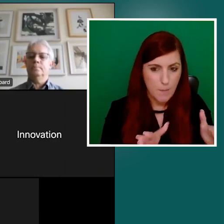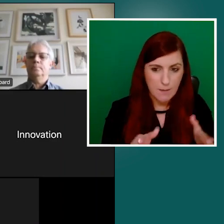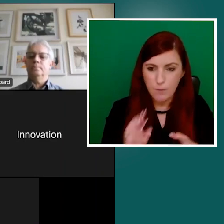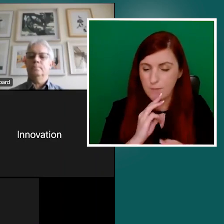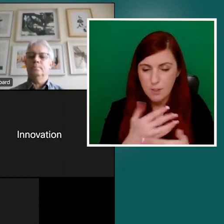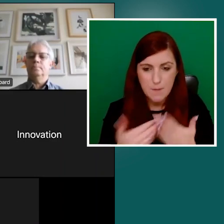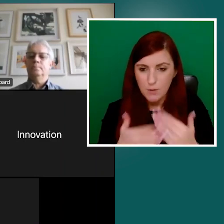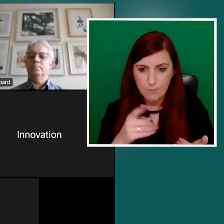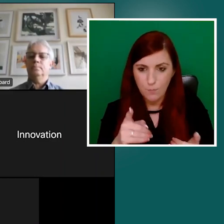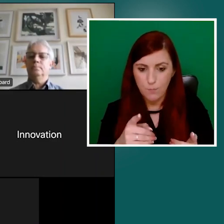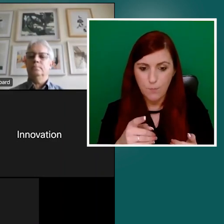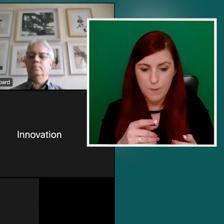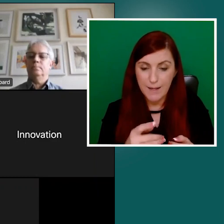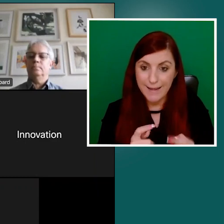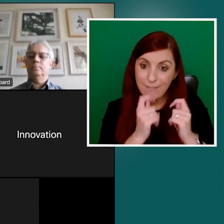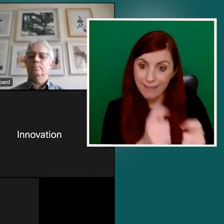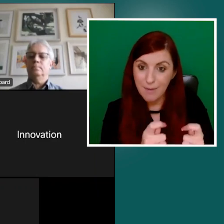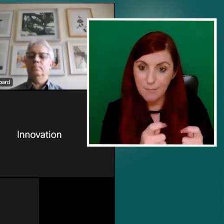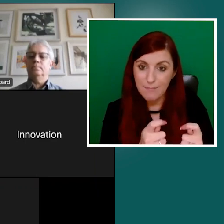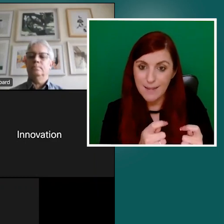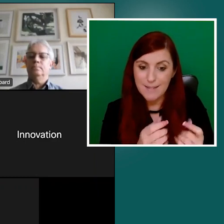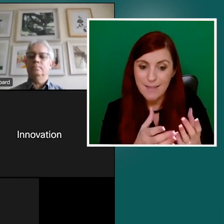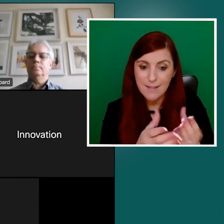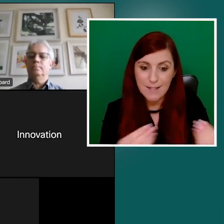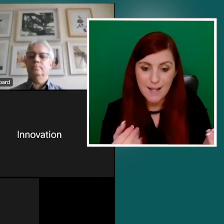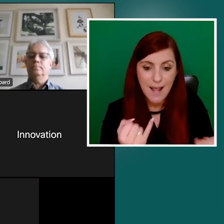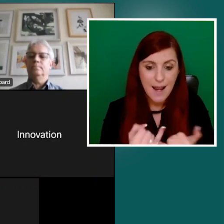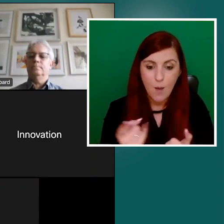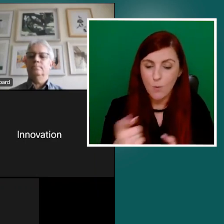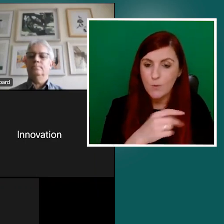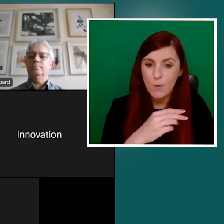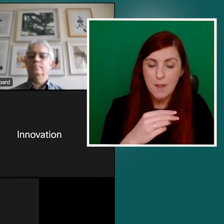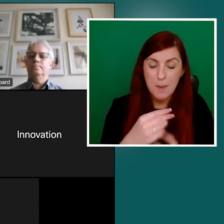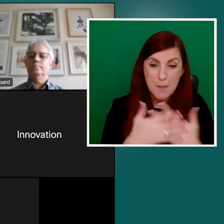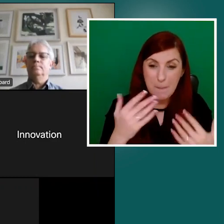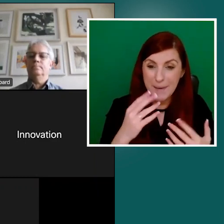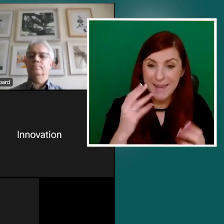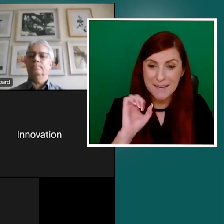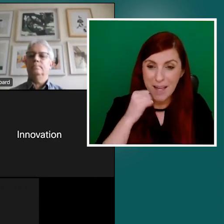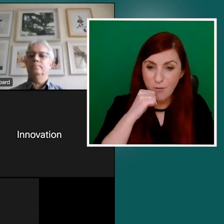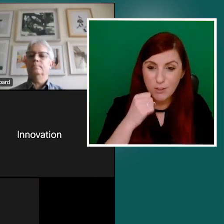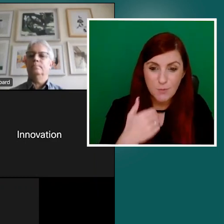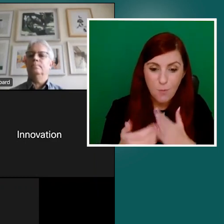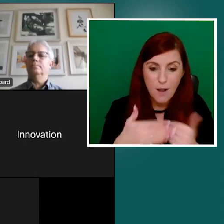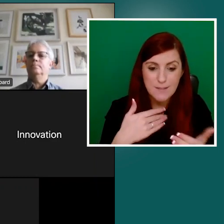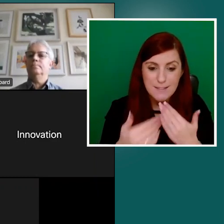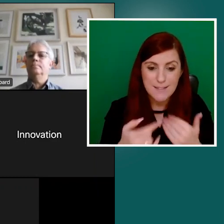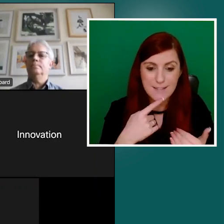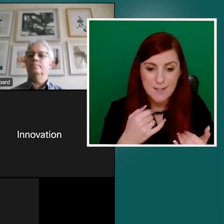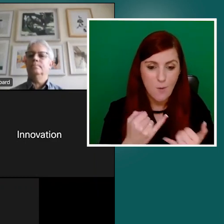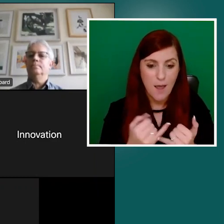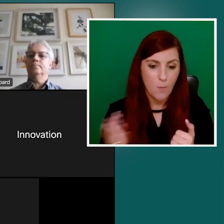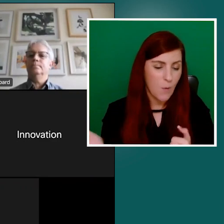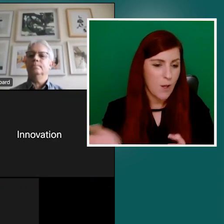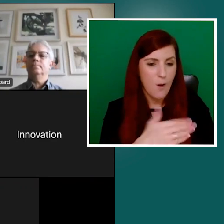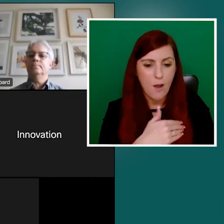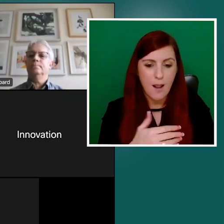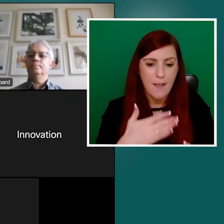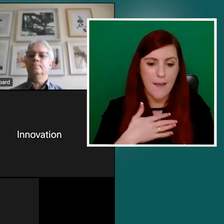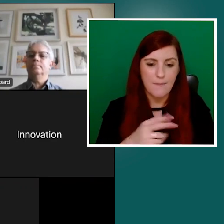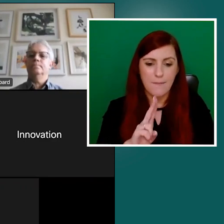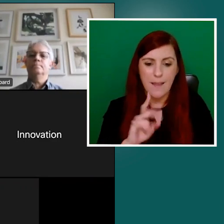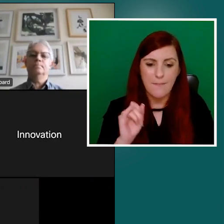it is that favorite acronym that we've all gotten, which is the VFM, the value for money, because the reality is